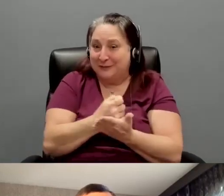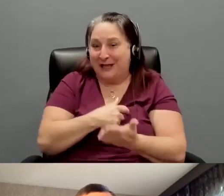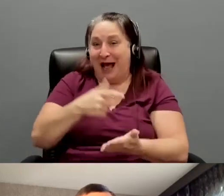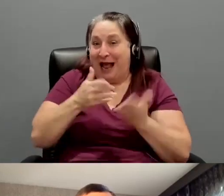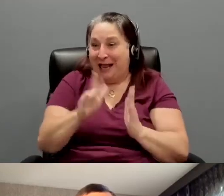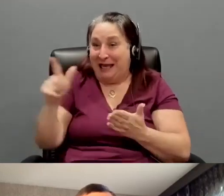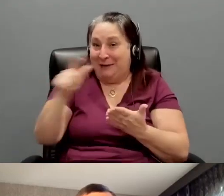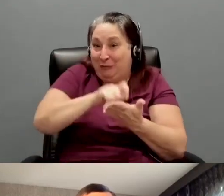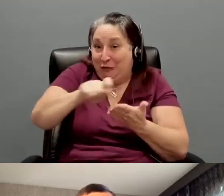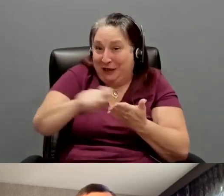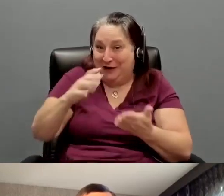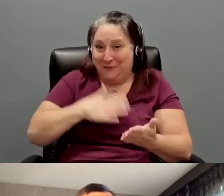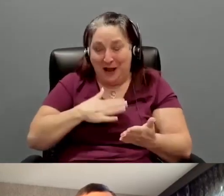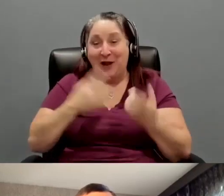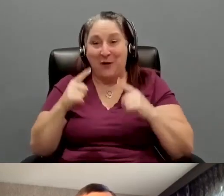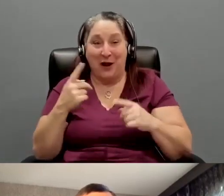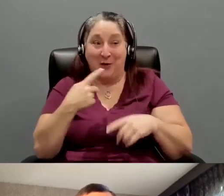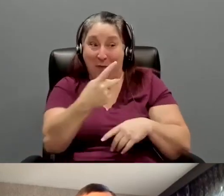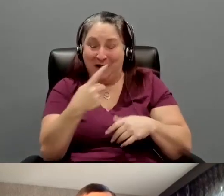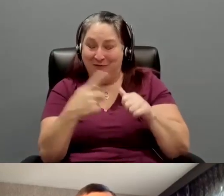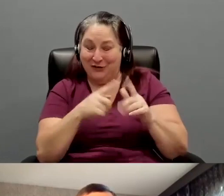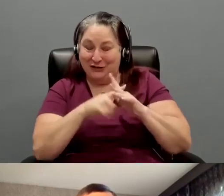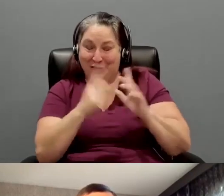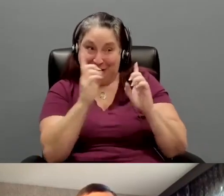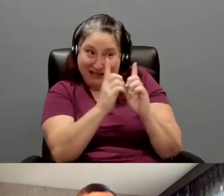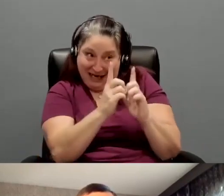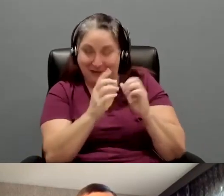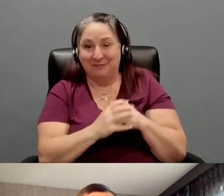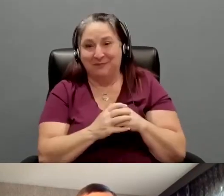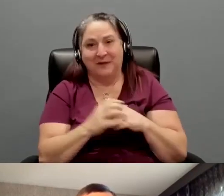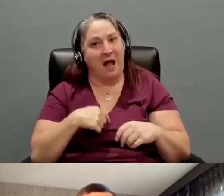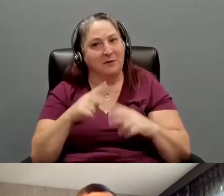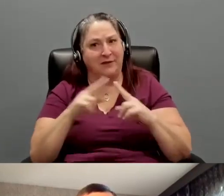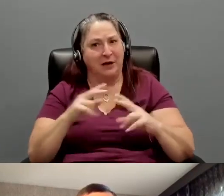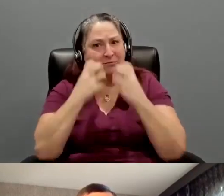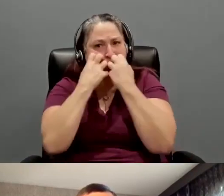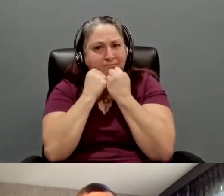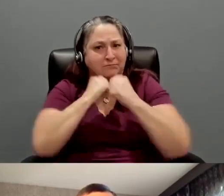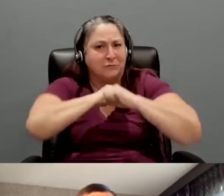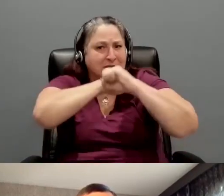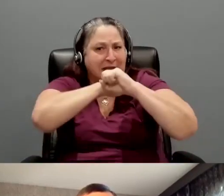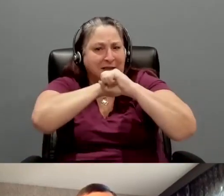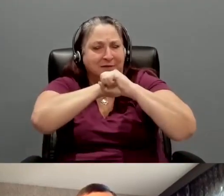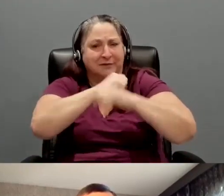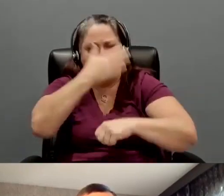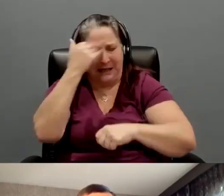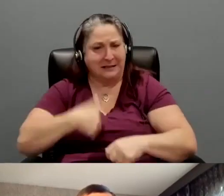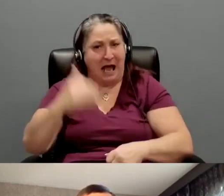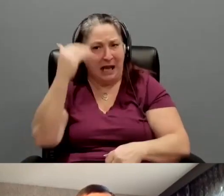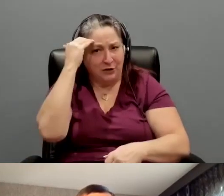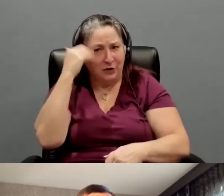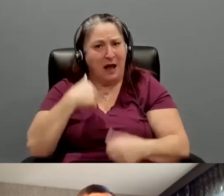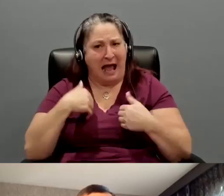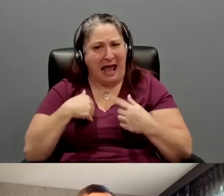when we first started dating. And I was very protective of it because I knew I had a very